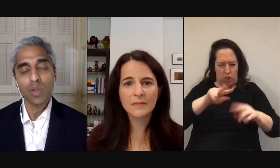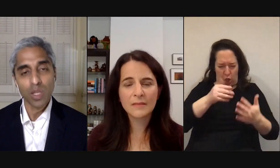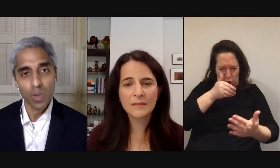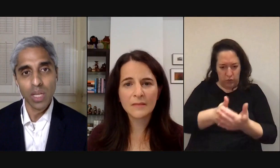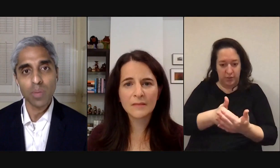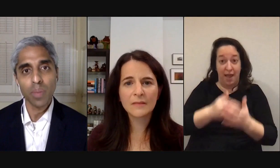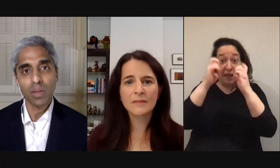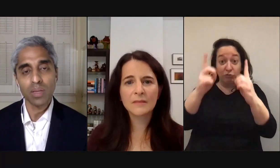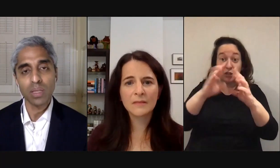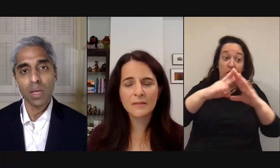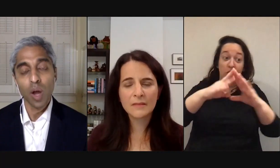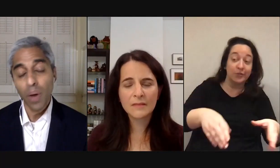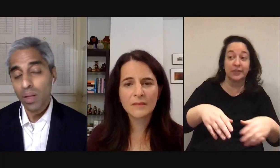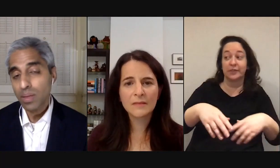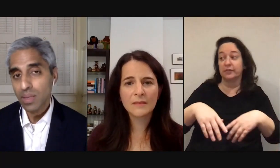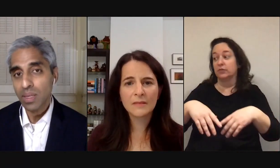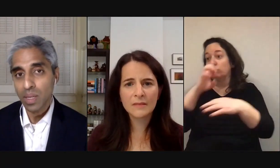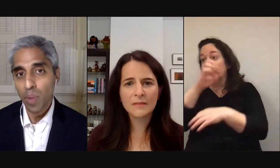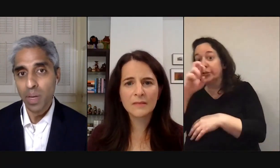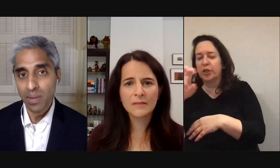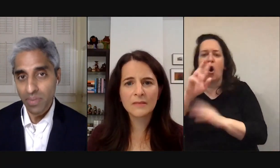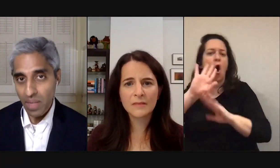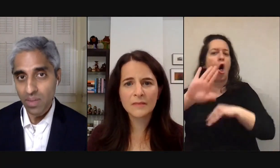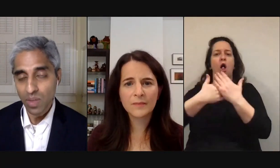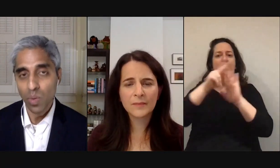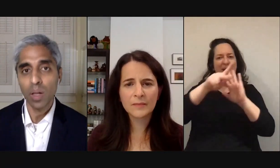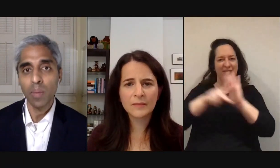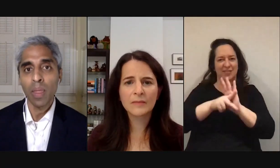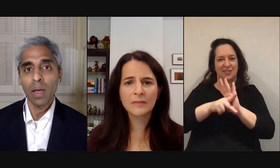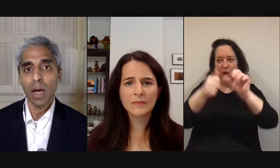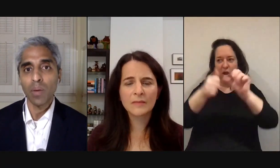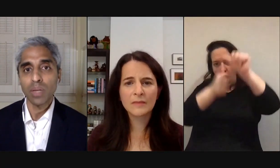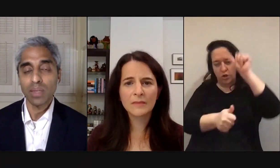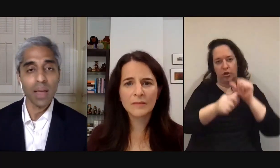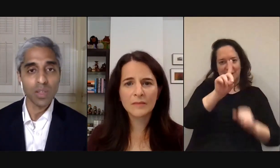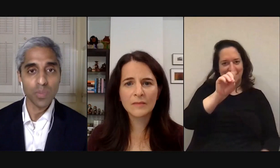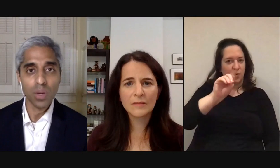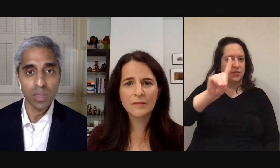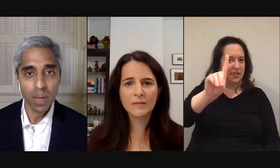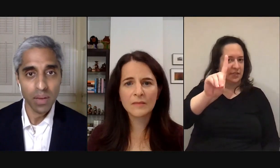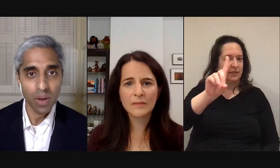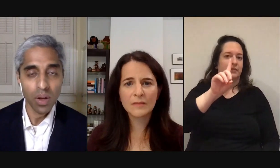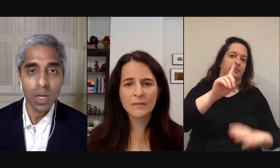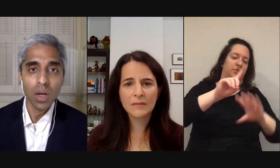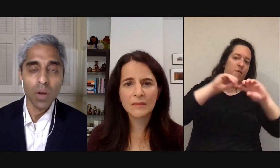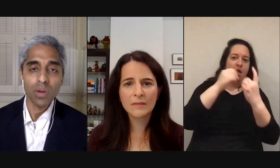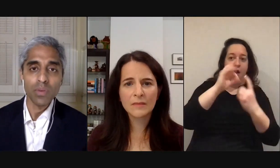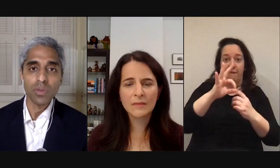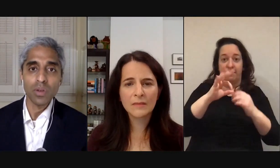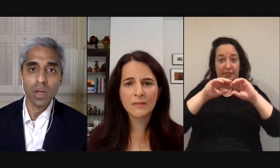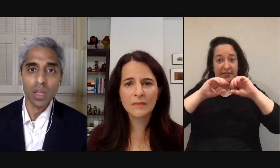transportation policies our policies in the department of defense as well which i say having spoken to many of our